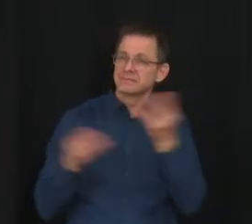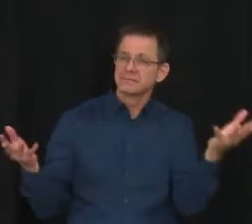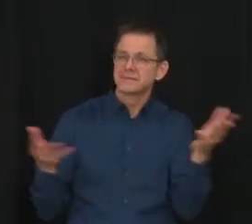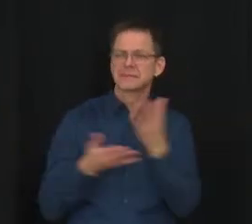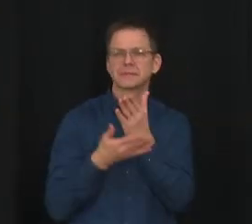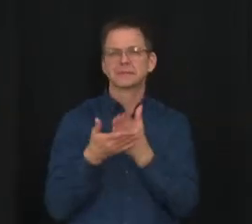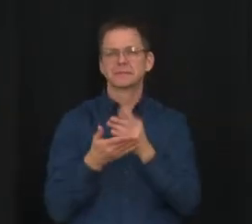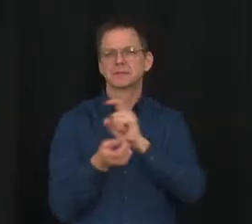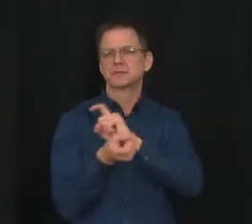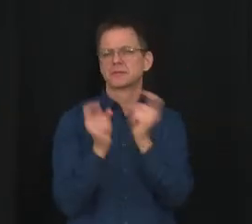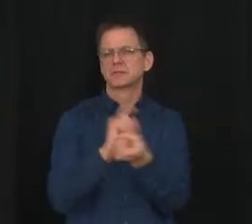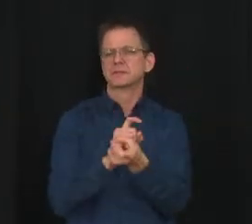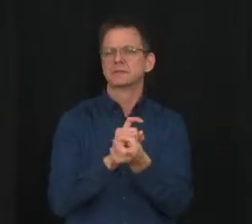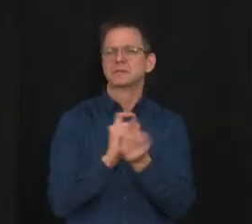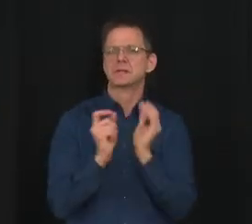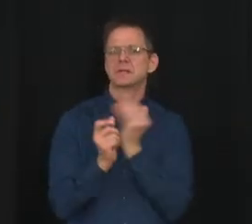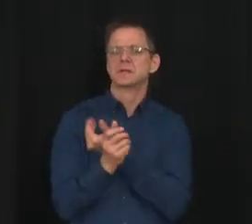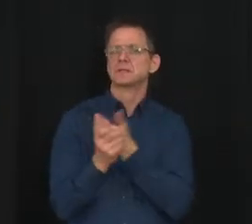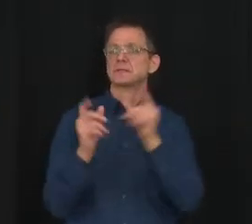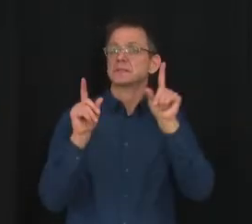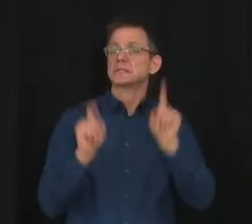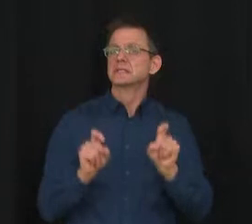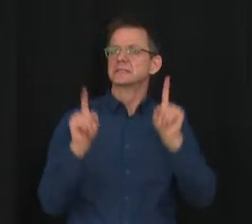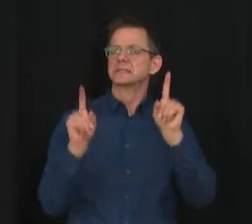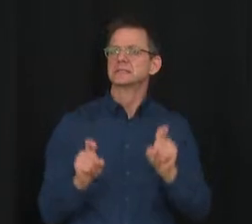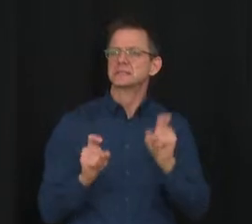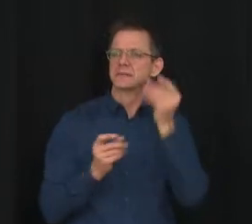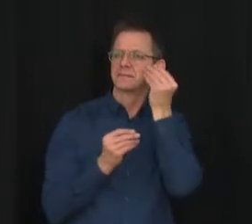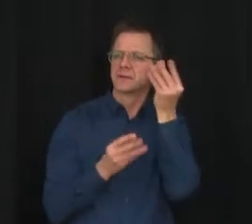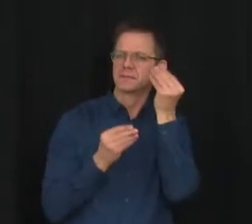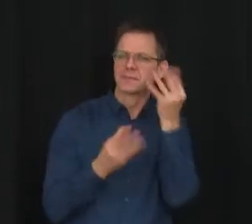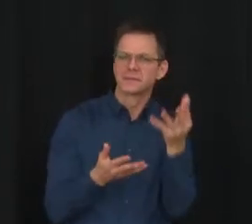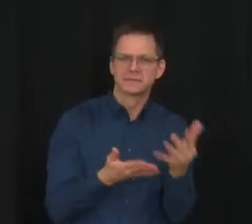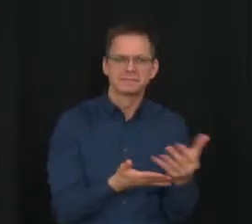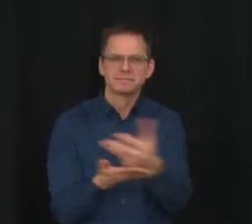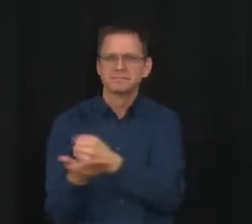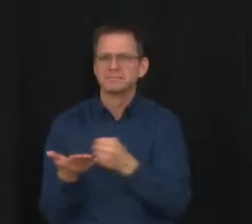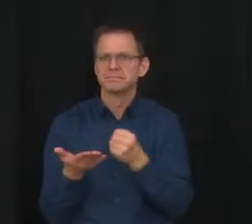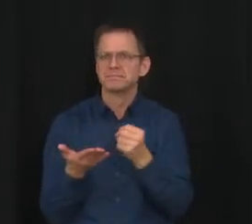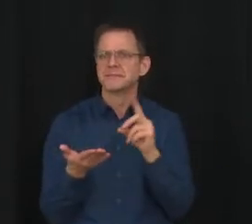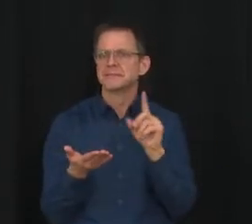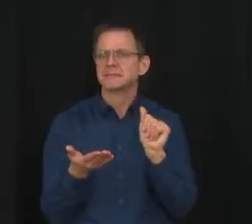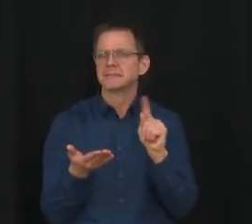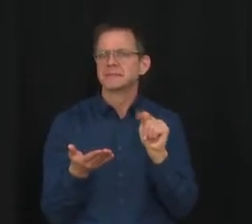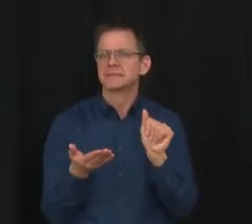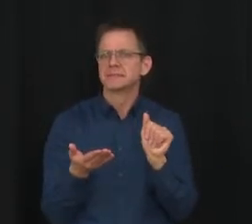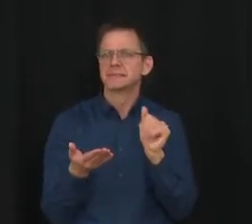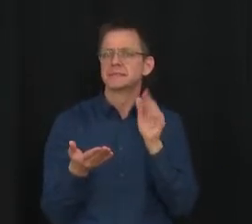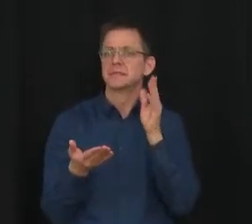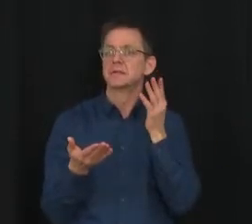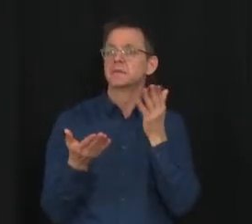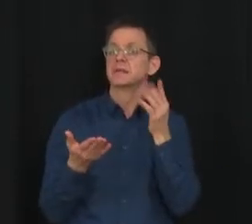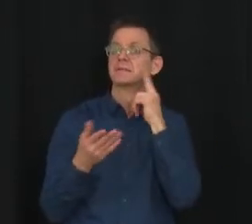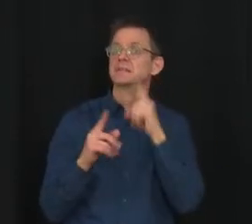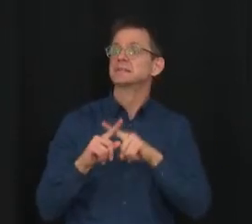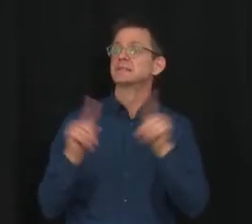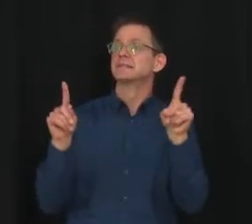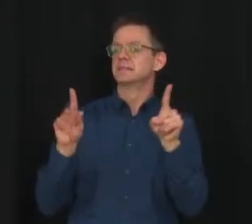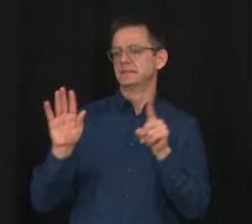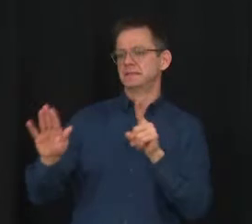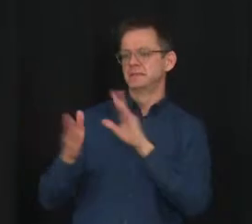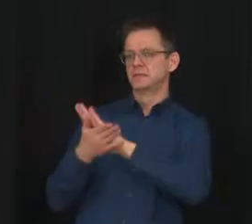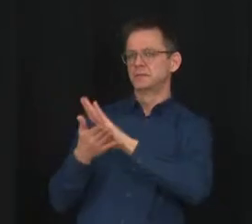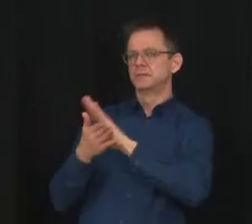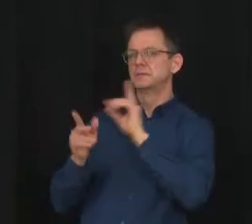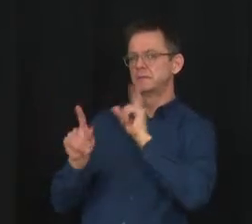advise Albertans that we will be moving to a different approach for school reporting that reflects the current situation. Similar to other provinces